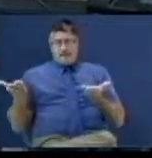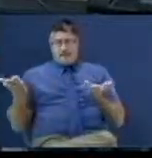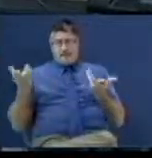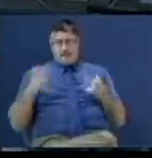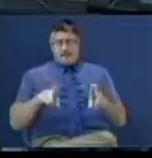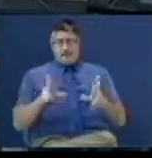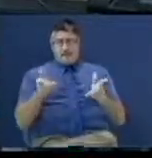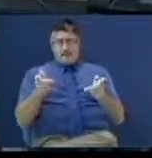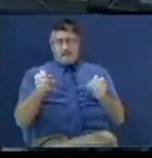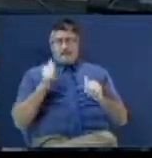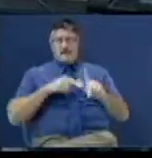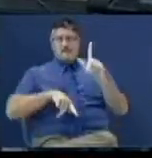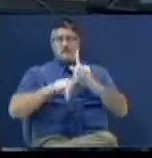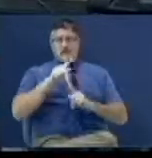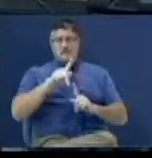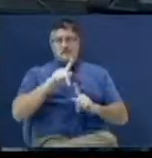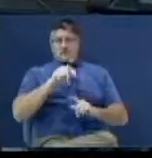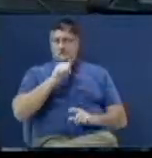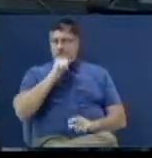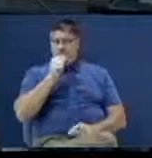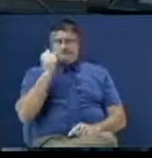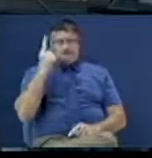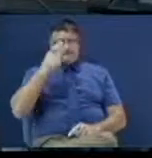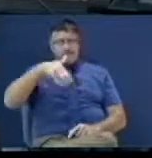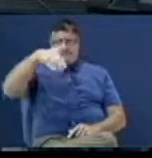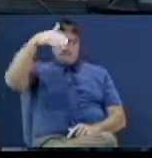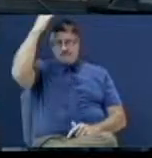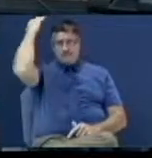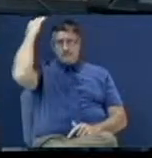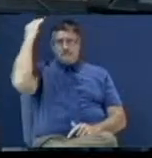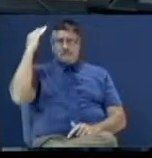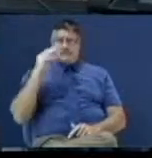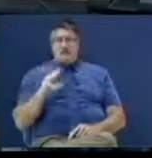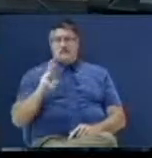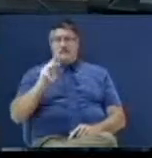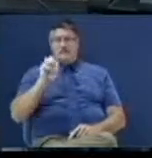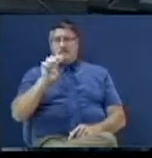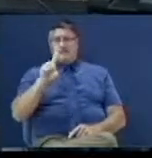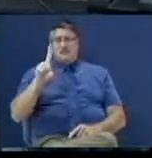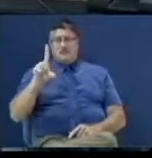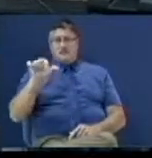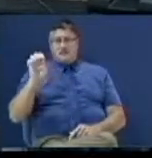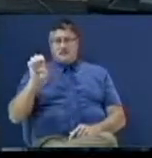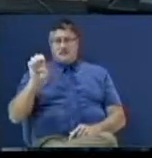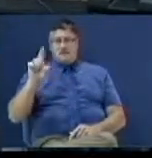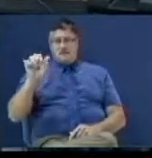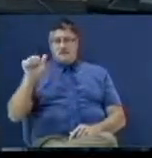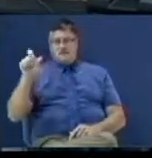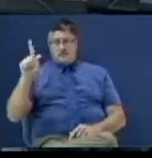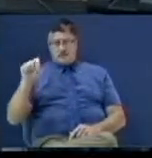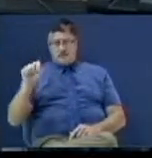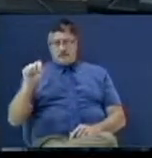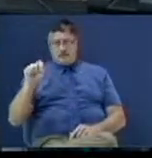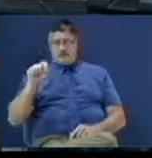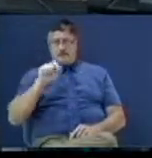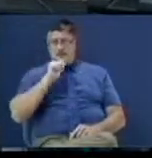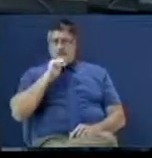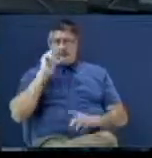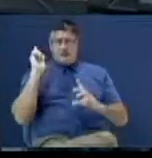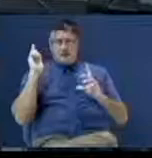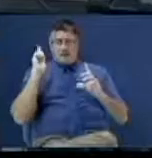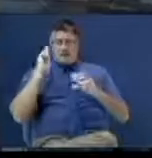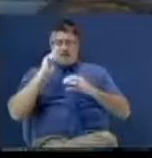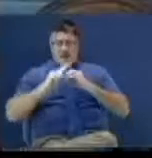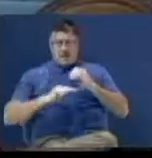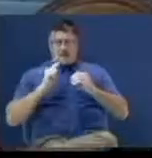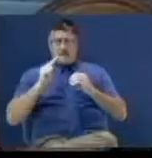a lot of people don't understand. Listen, what's happening in Middle East is not about Syria. It's